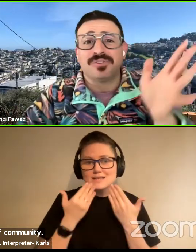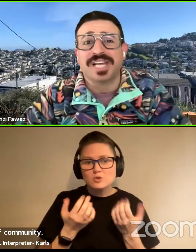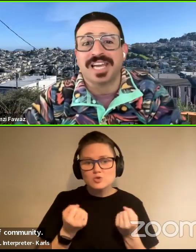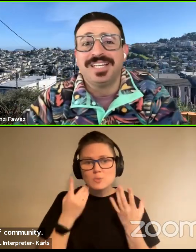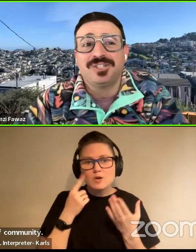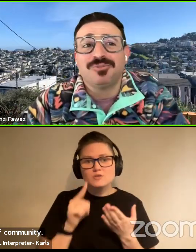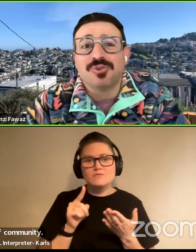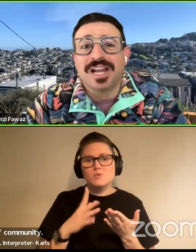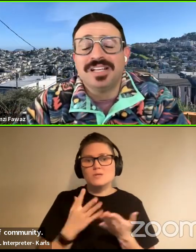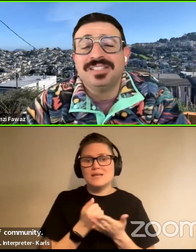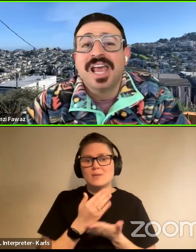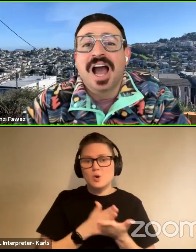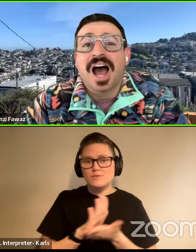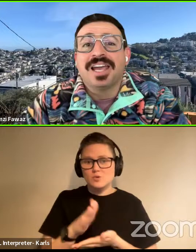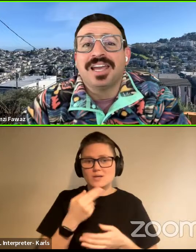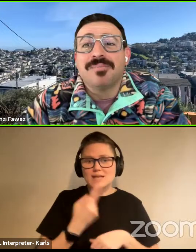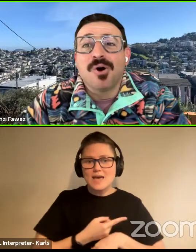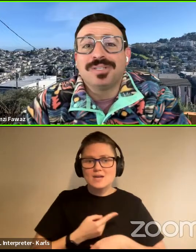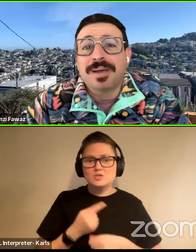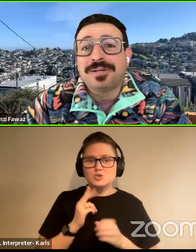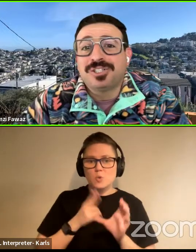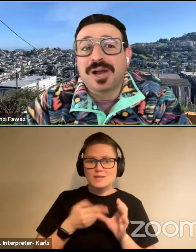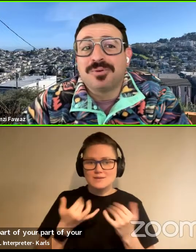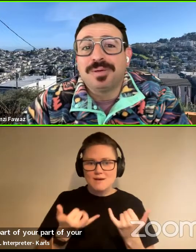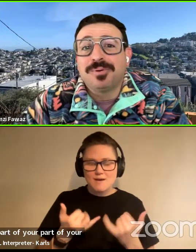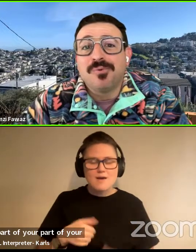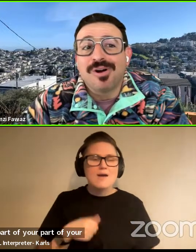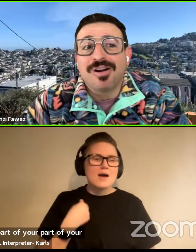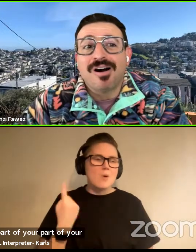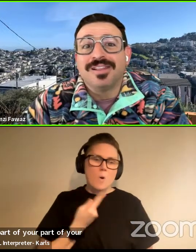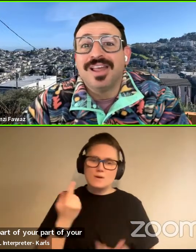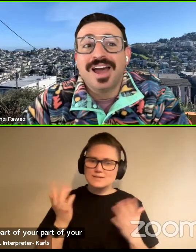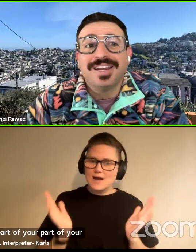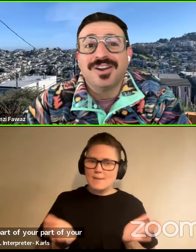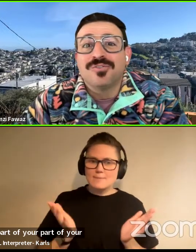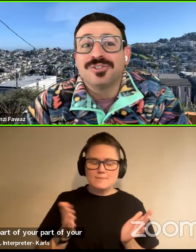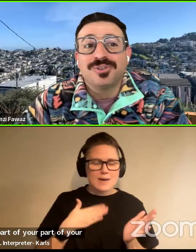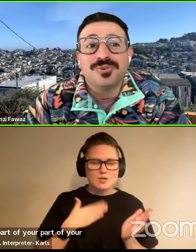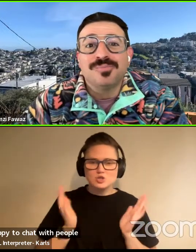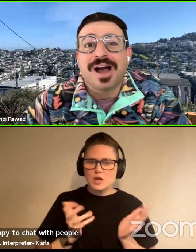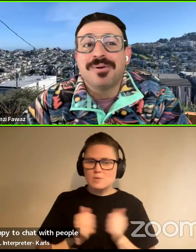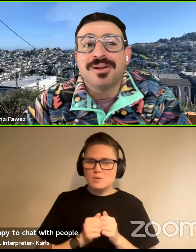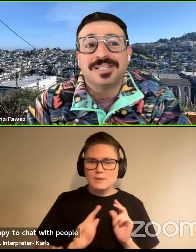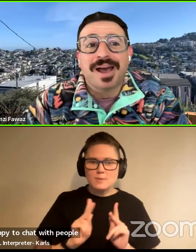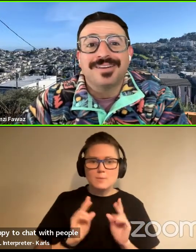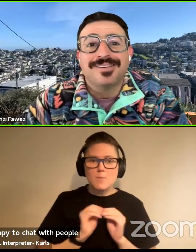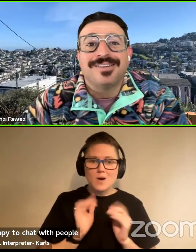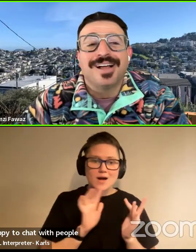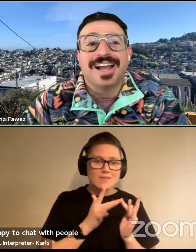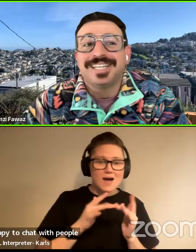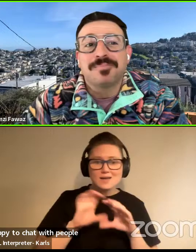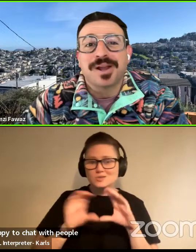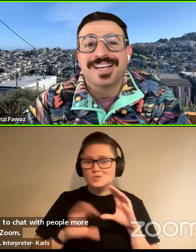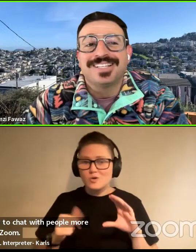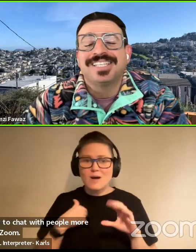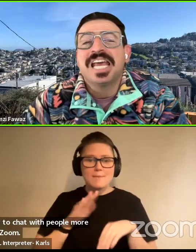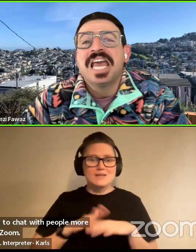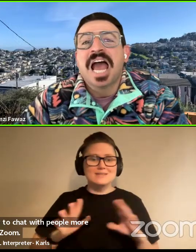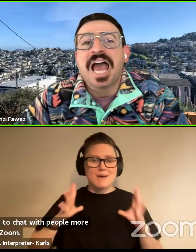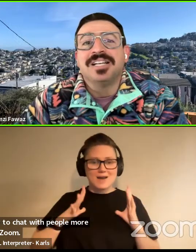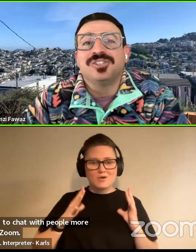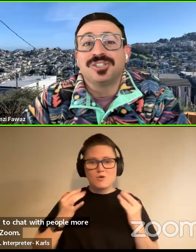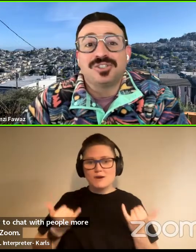part of your, part of your day to join us. I am always happy to chat with people more online over Zoom. I'm on sabbatical. I take